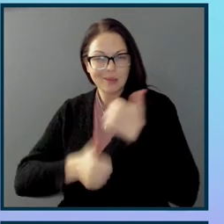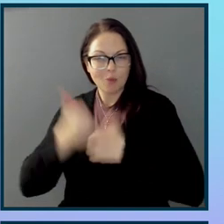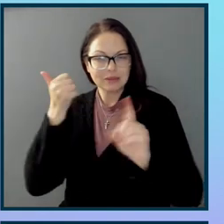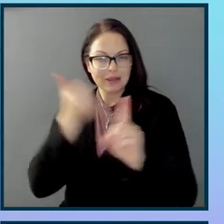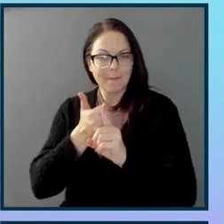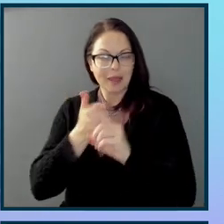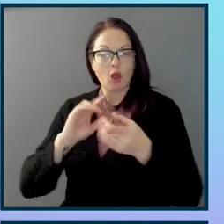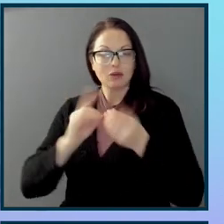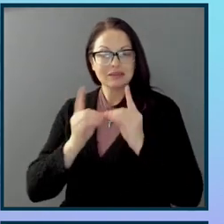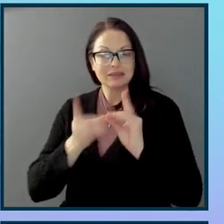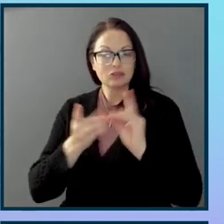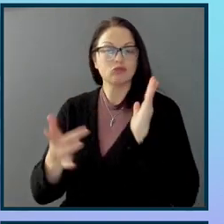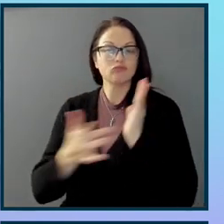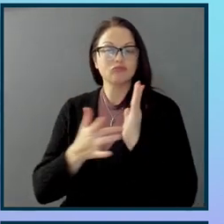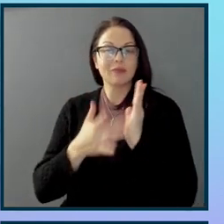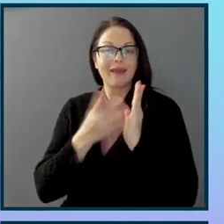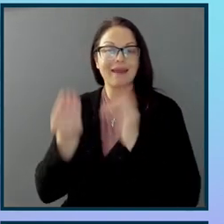and inclusive technology.